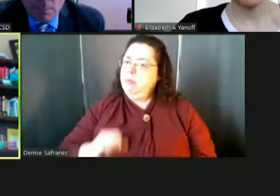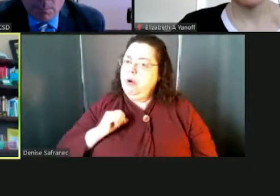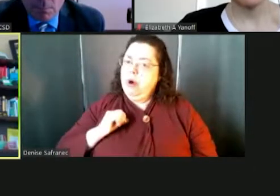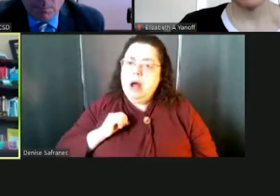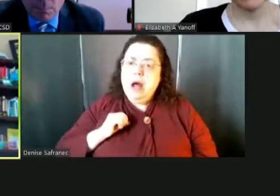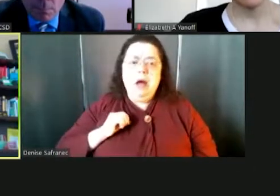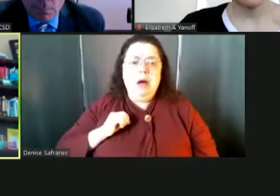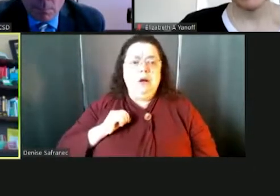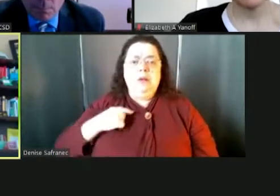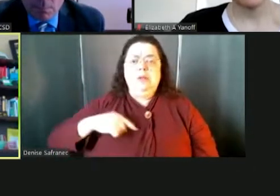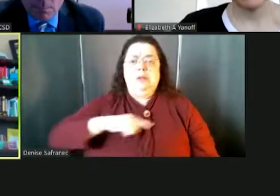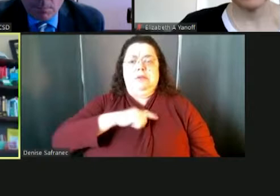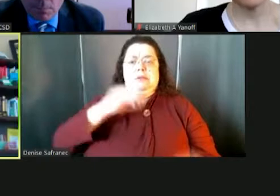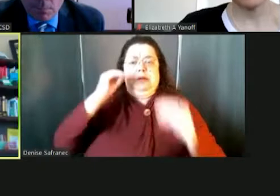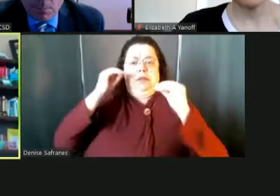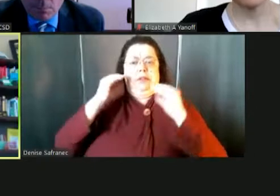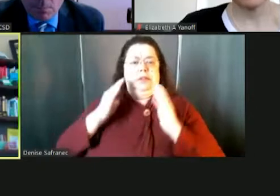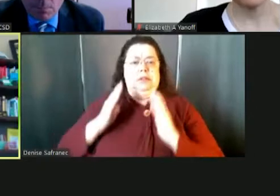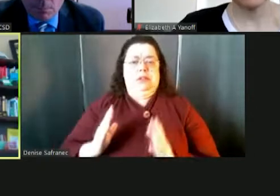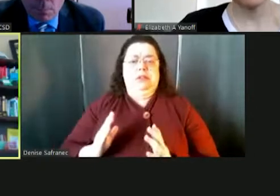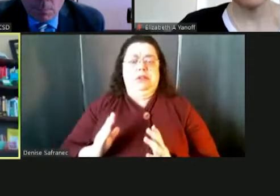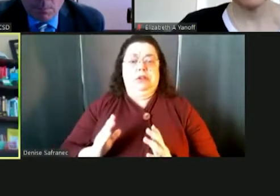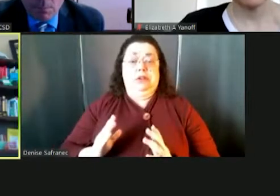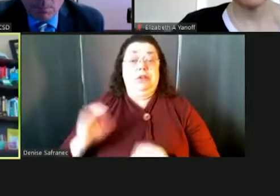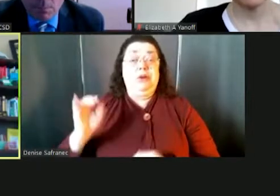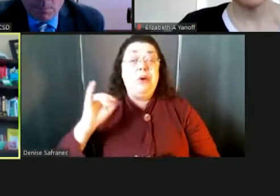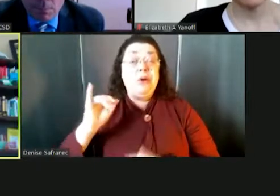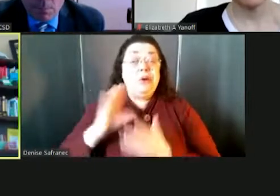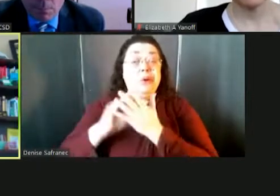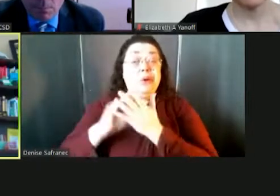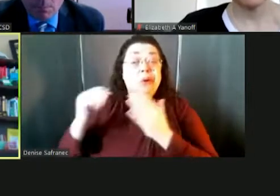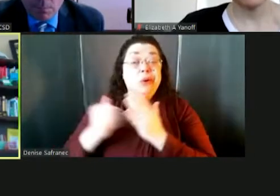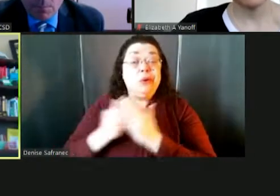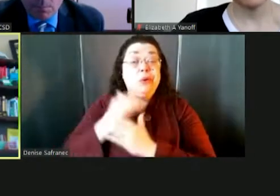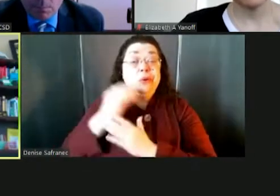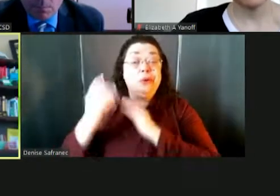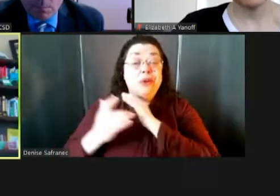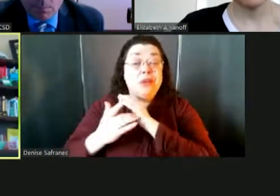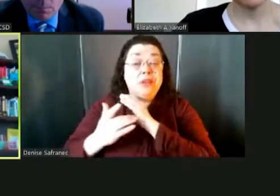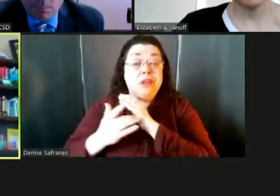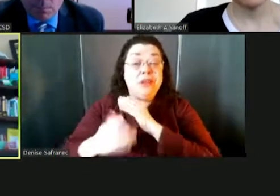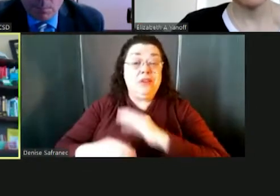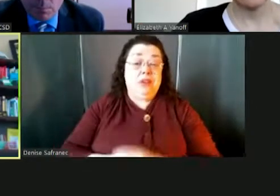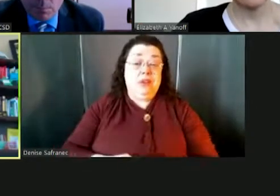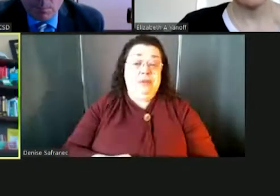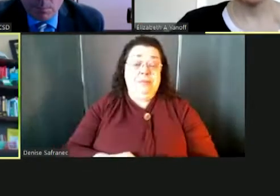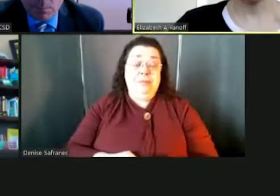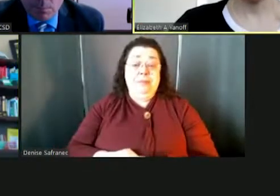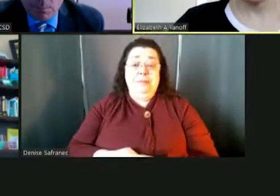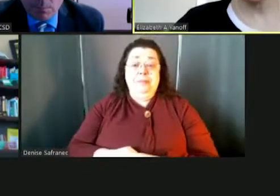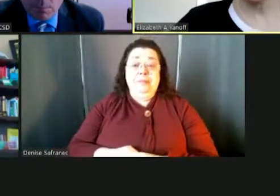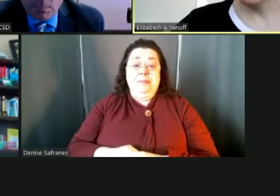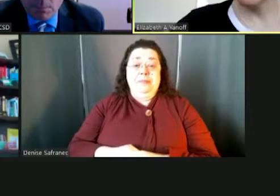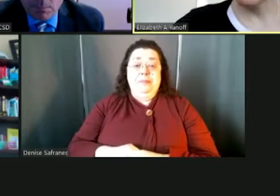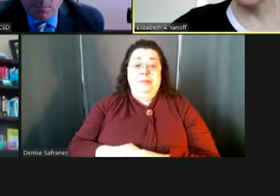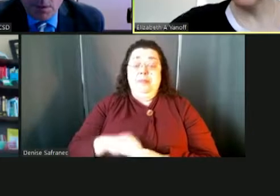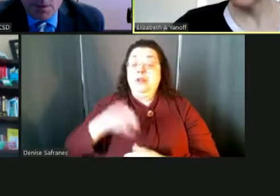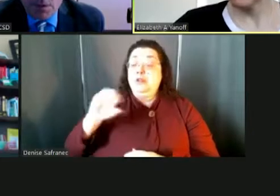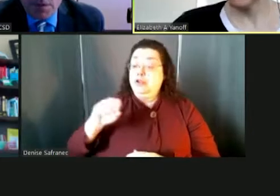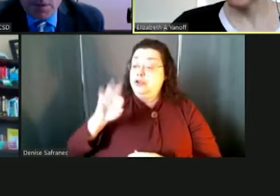everybody's learned and the technology that we're able to do during this time. Thank you, Jeff.